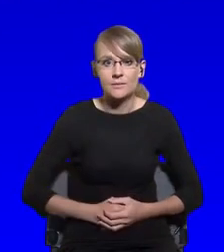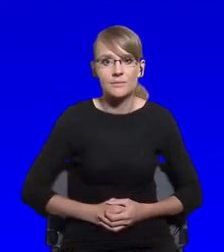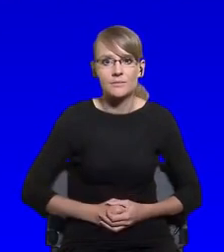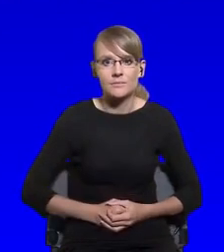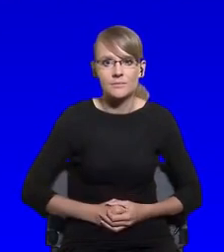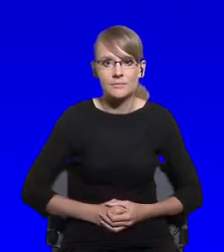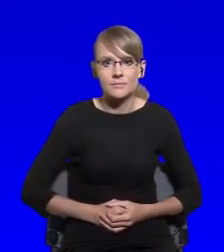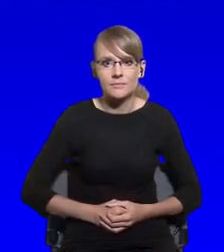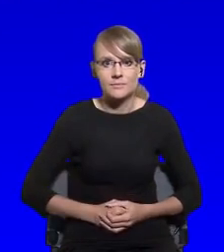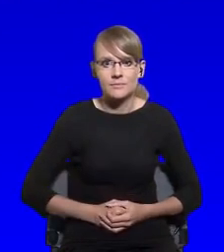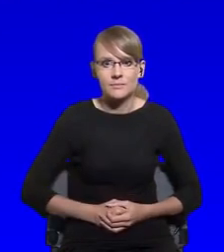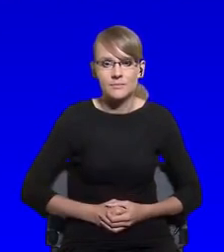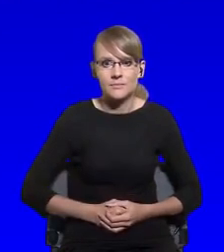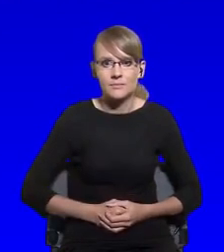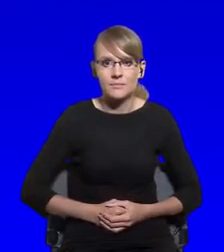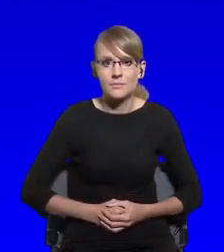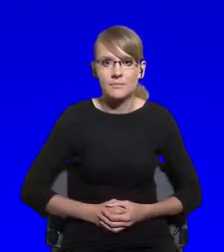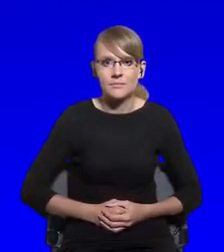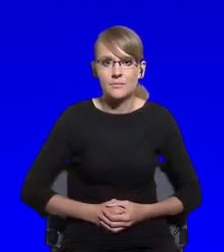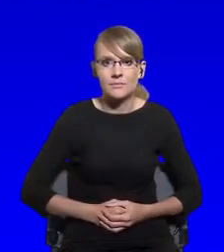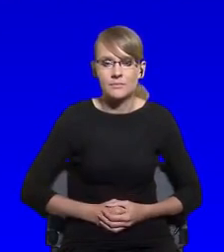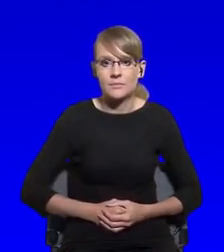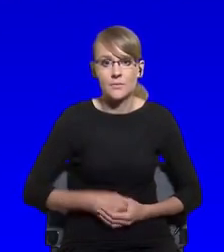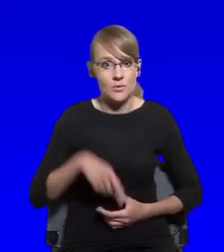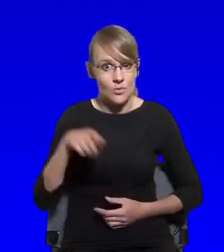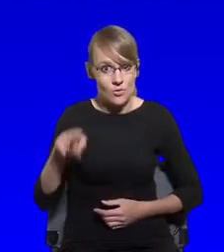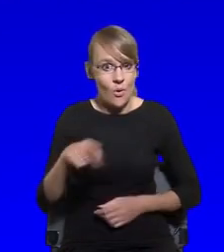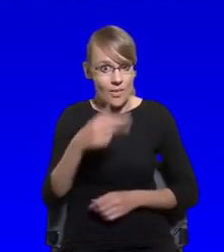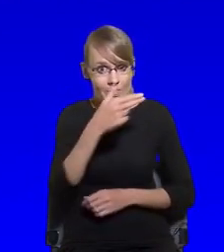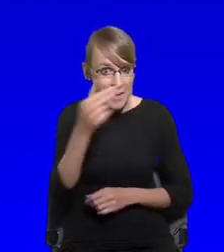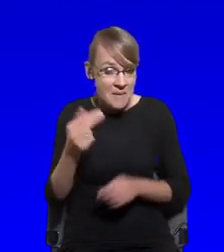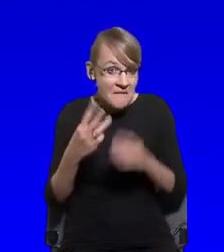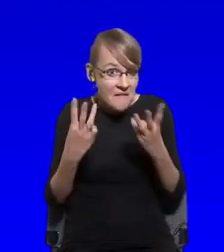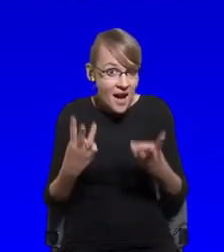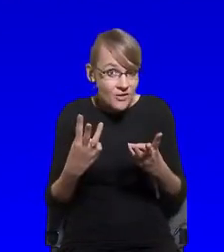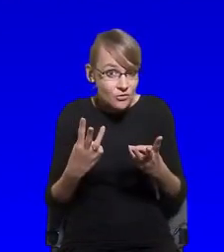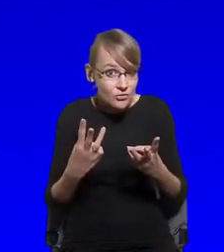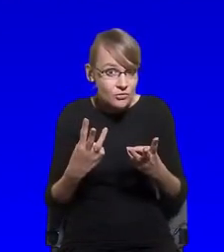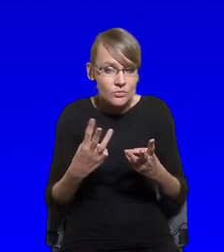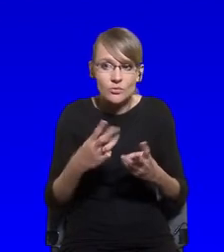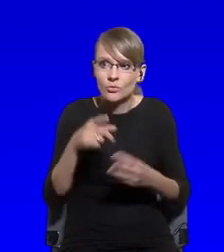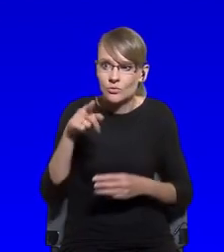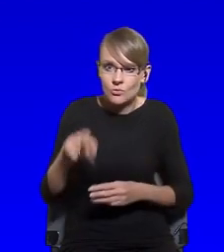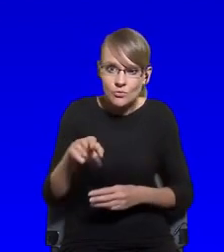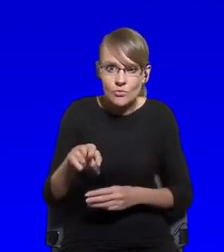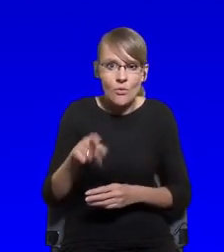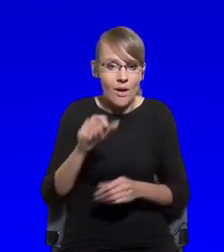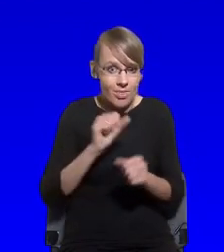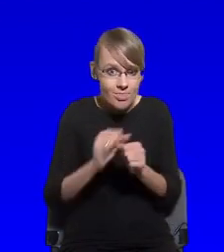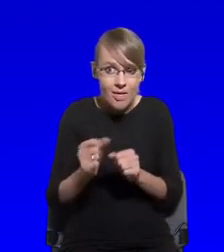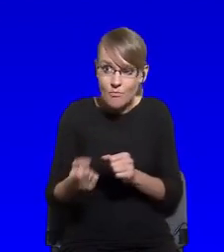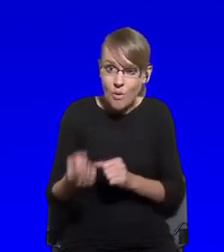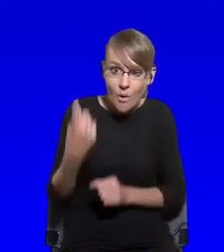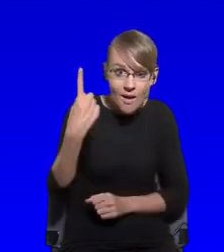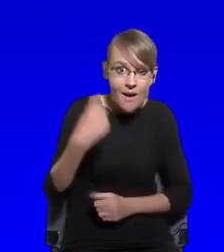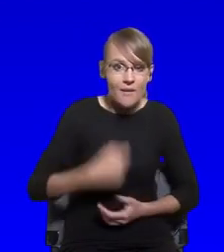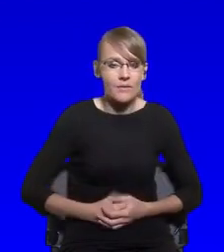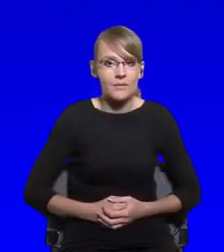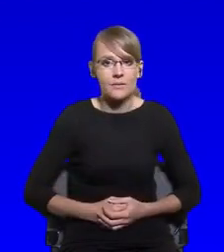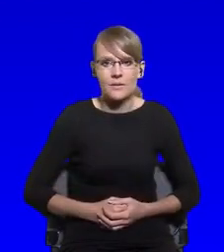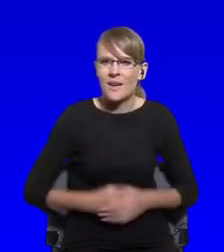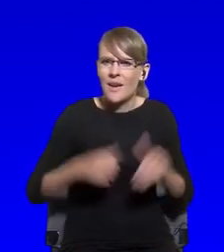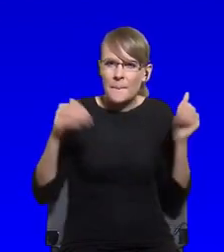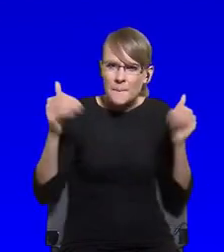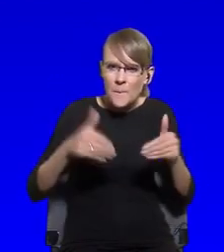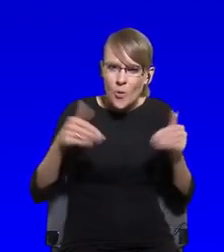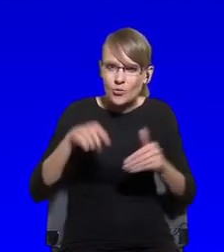phenomenon? Is it an important issue that can be, that can be poll, basically, and